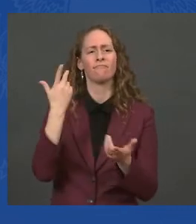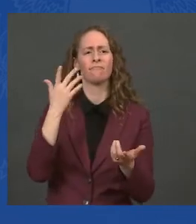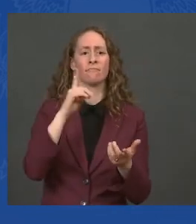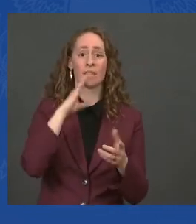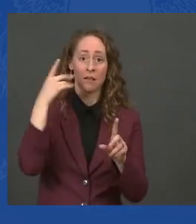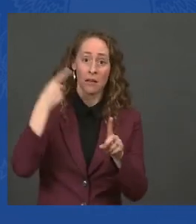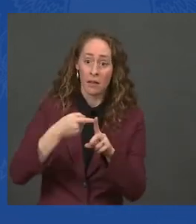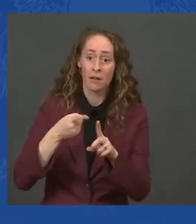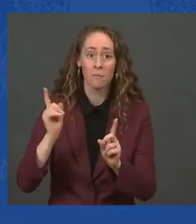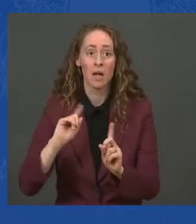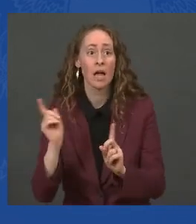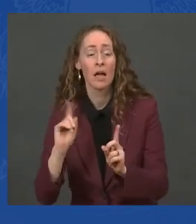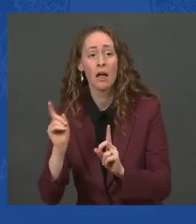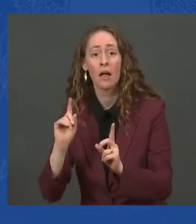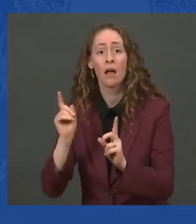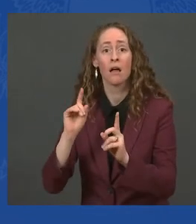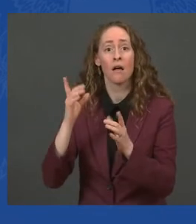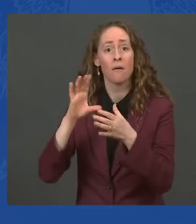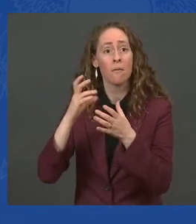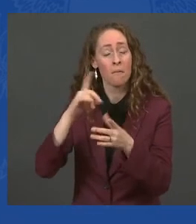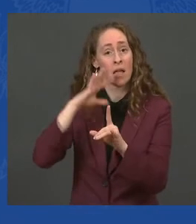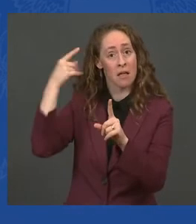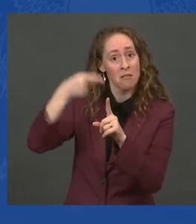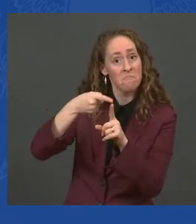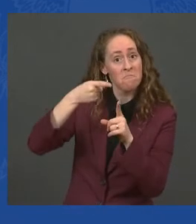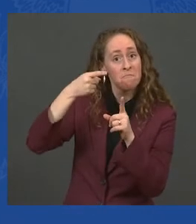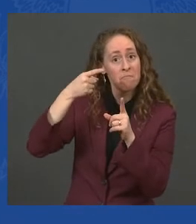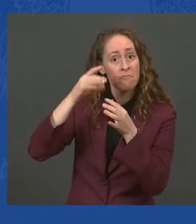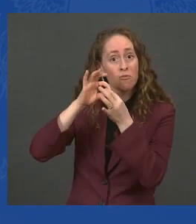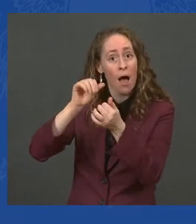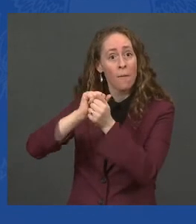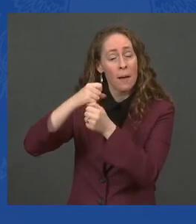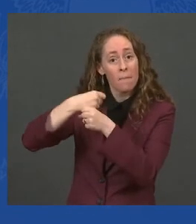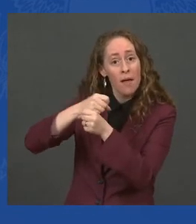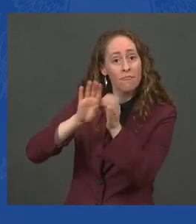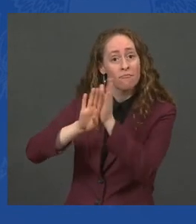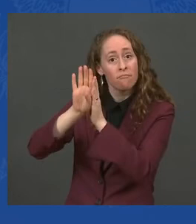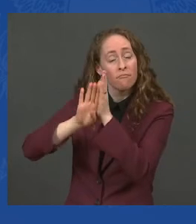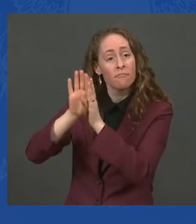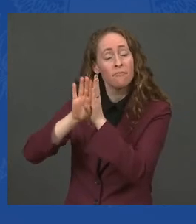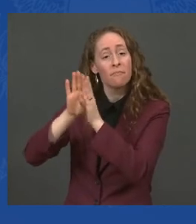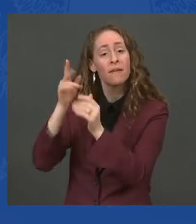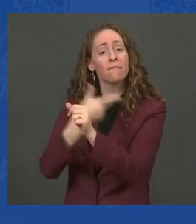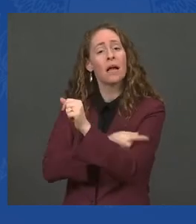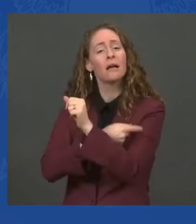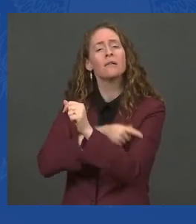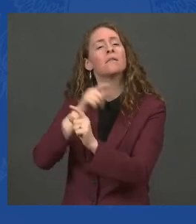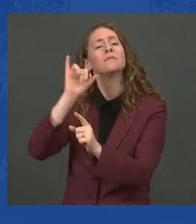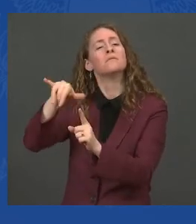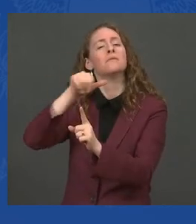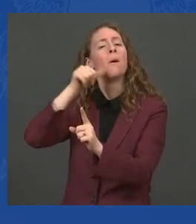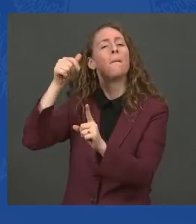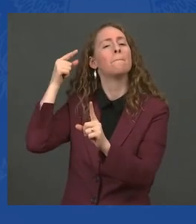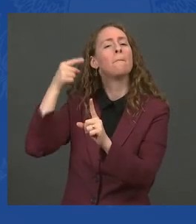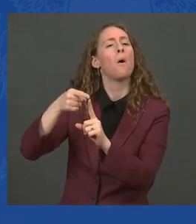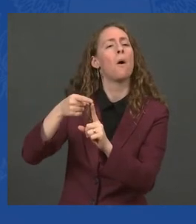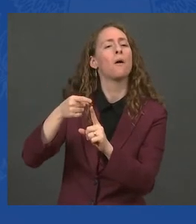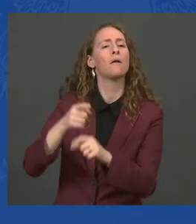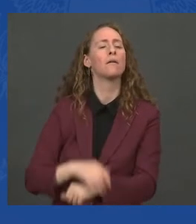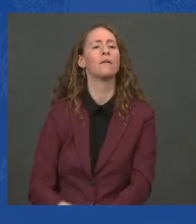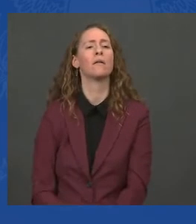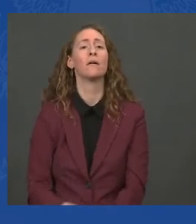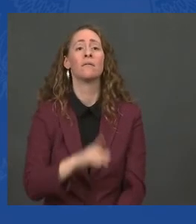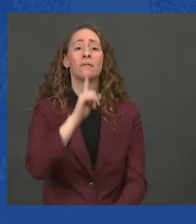easy. And I've got to give, you know, President Trump early on went out and tried to guide them to do the